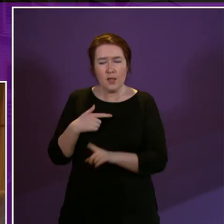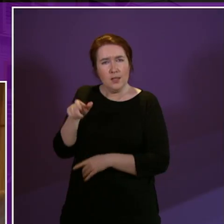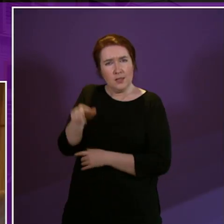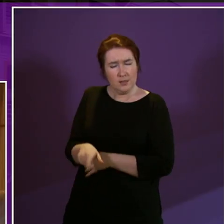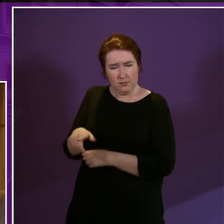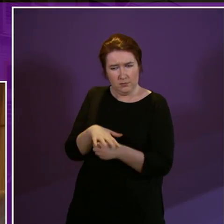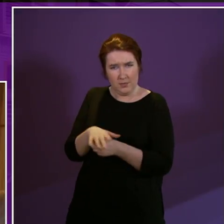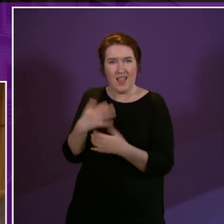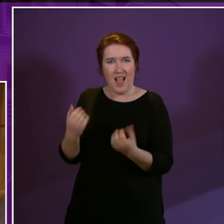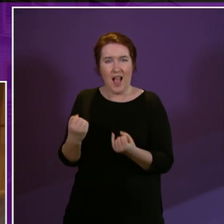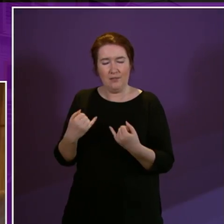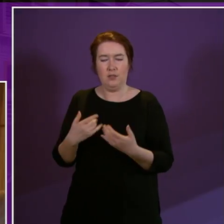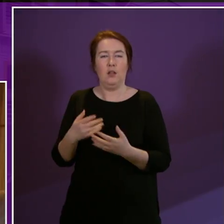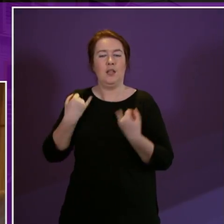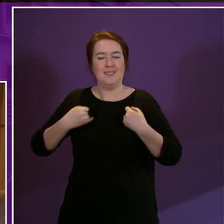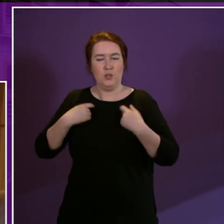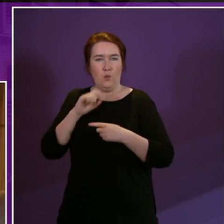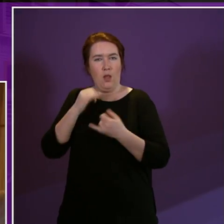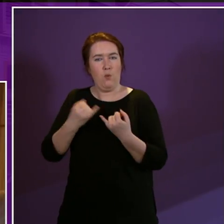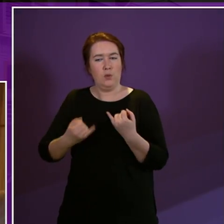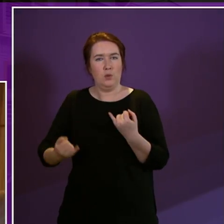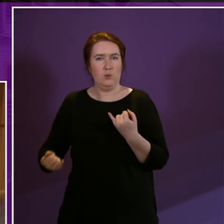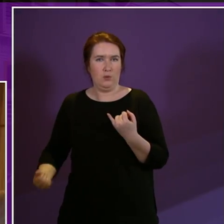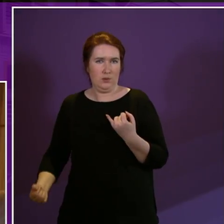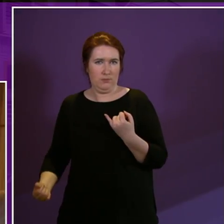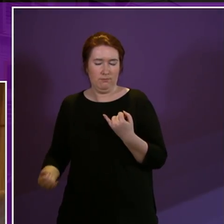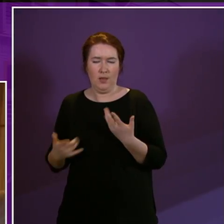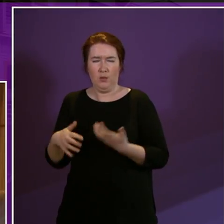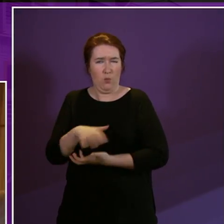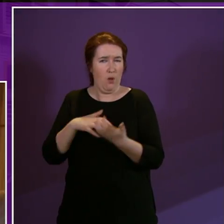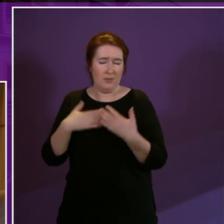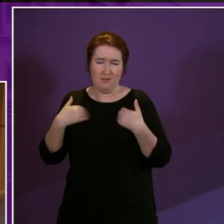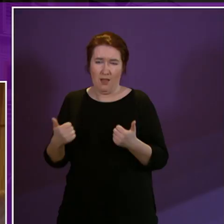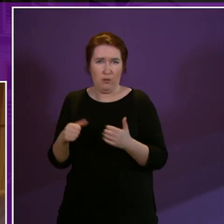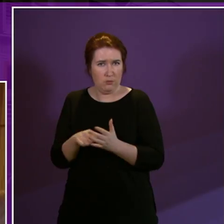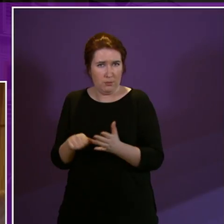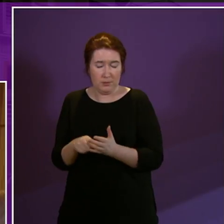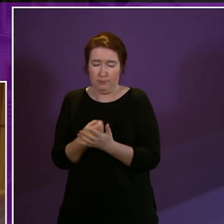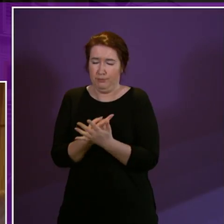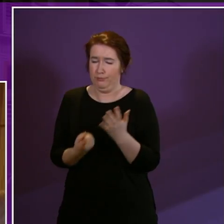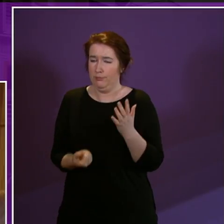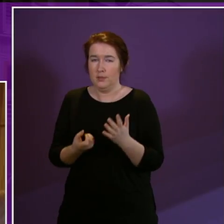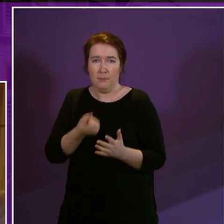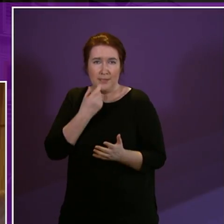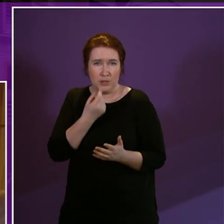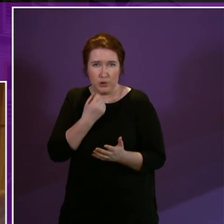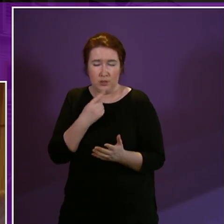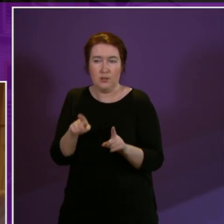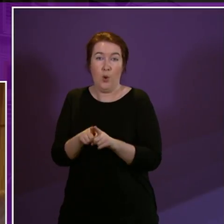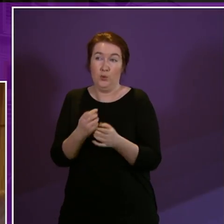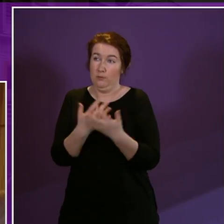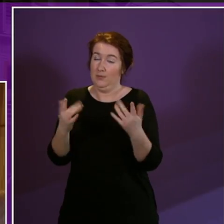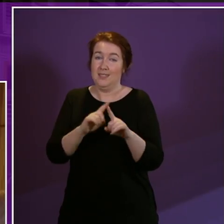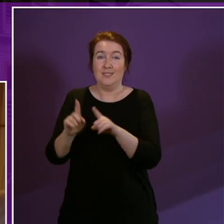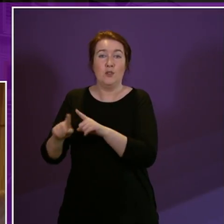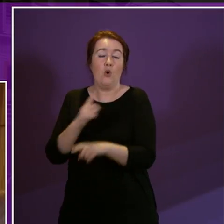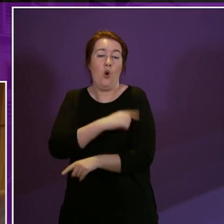lady who has a degenerative condition she has multiple health problems is on numerous medications and under the care of several hospital